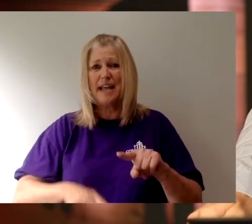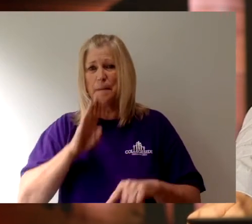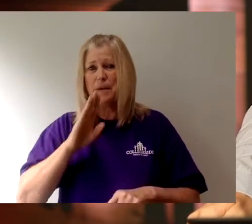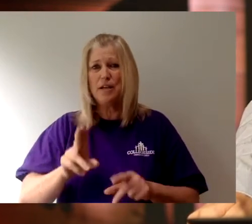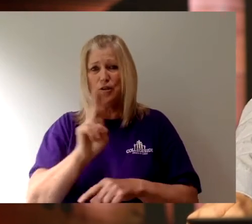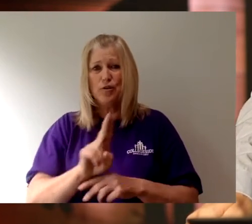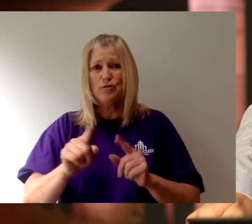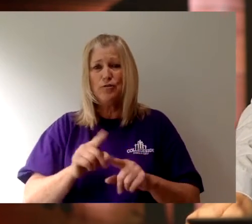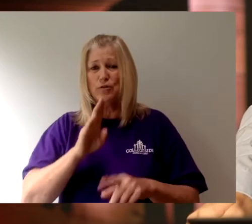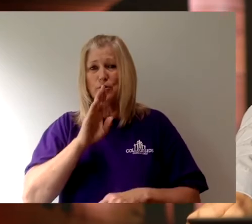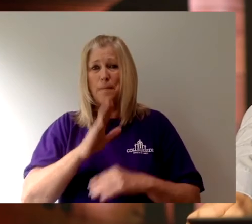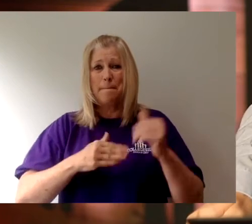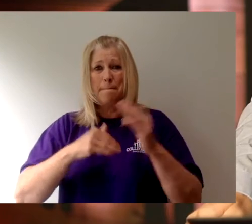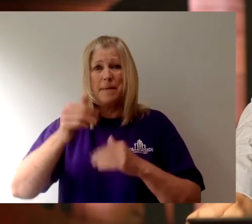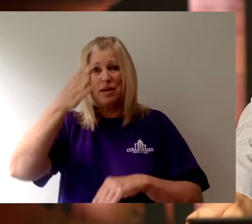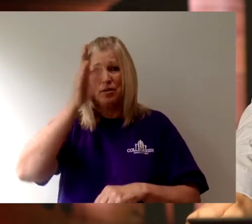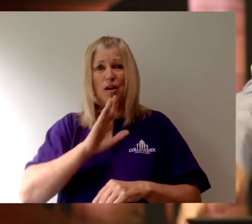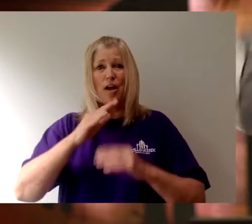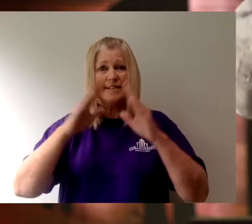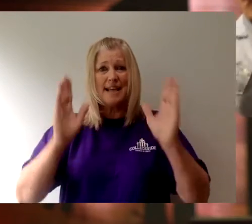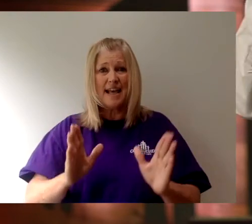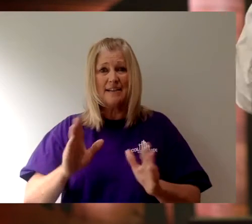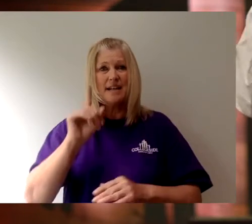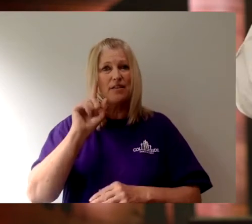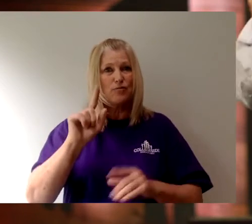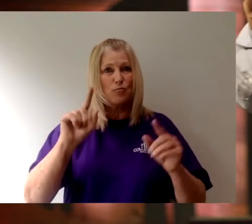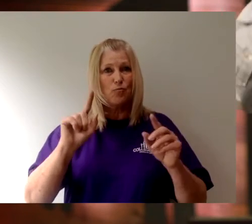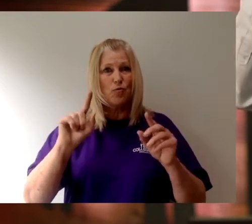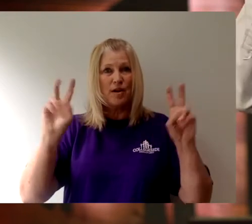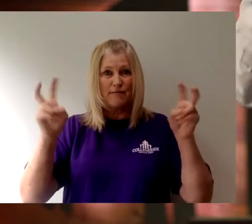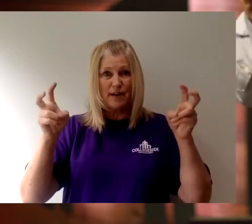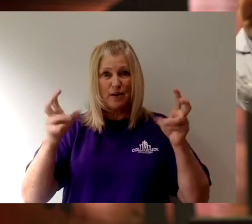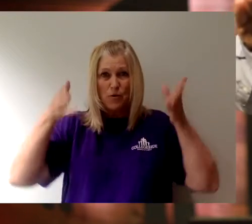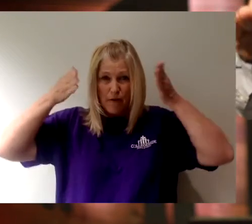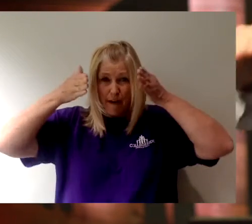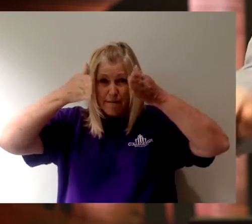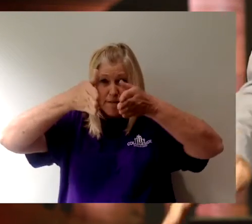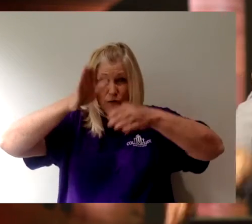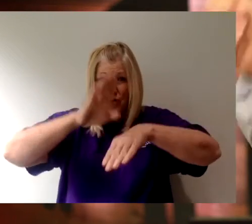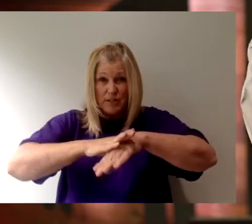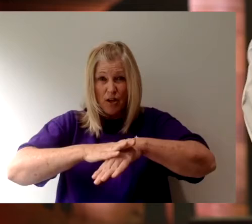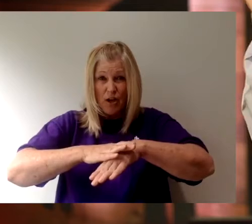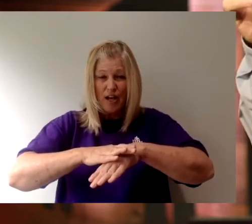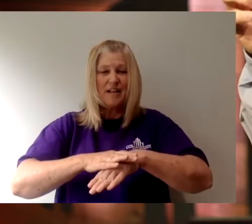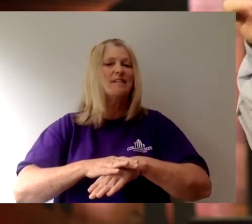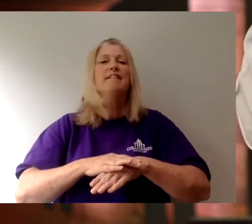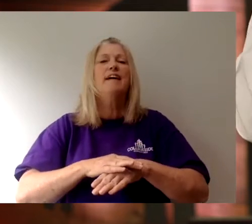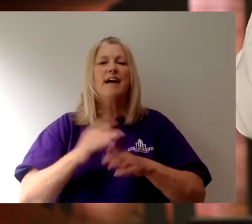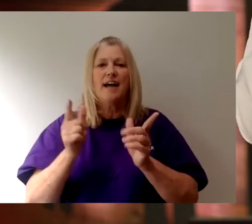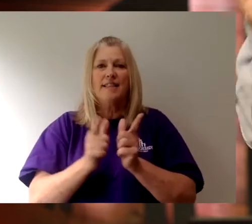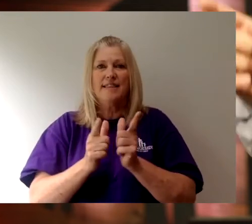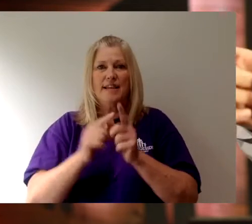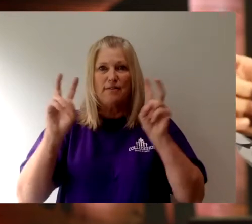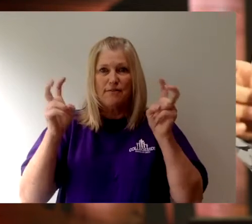There's one little phrase that I really want you to laser focus on today. There's this little phrase